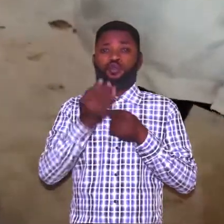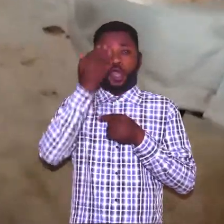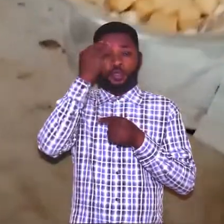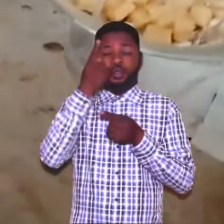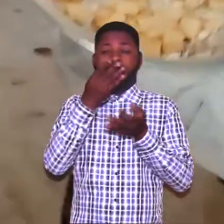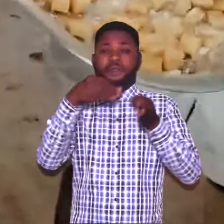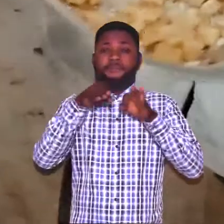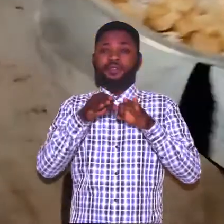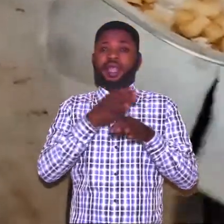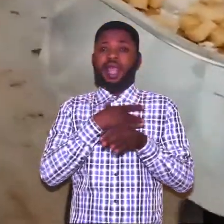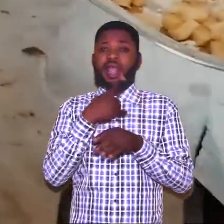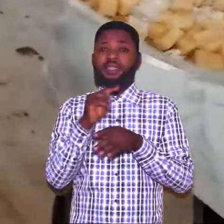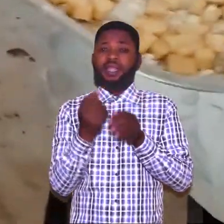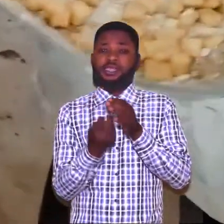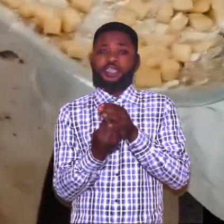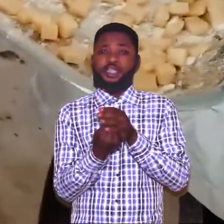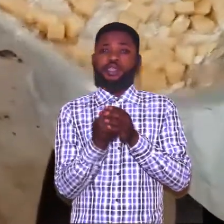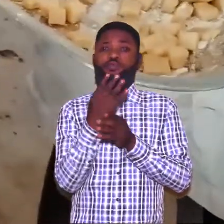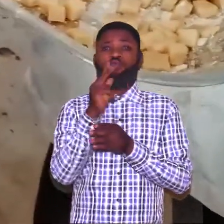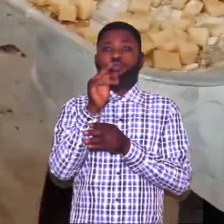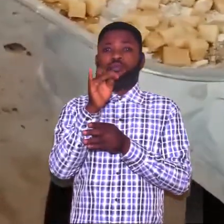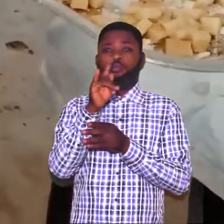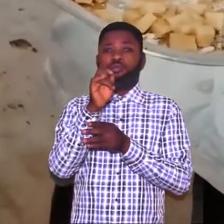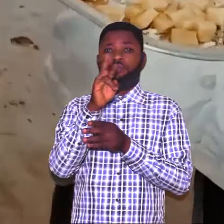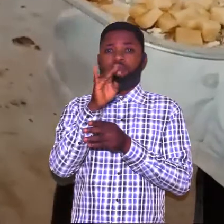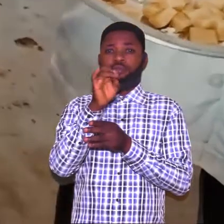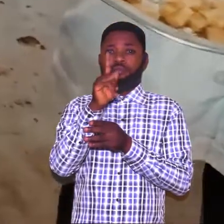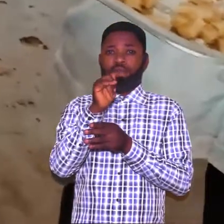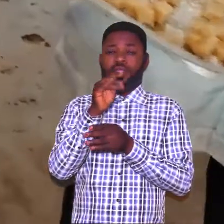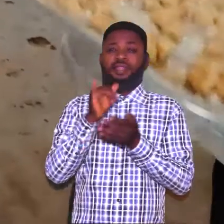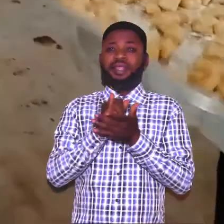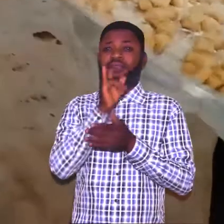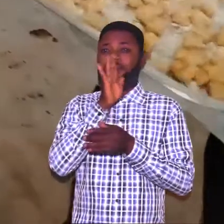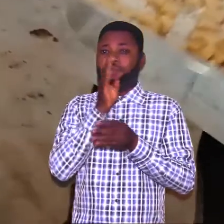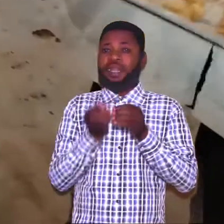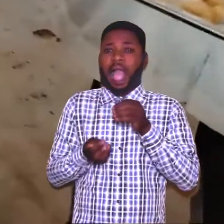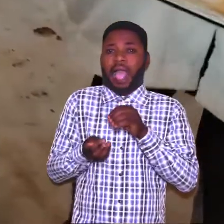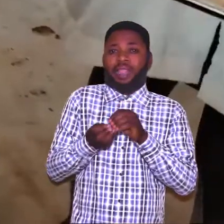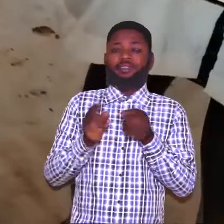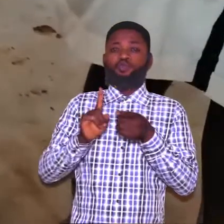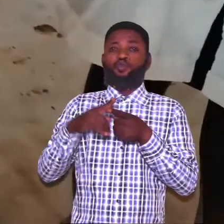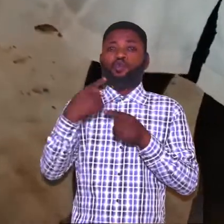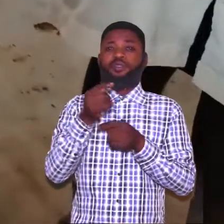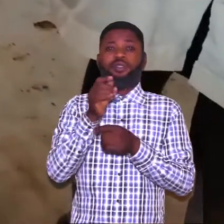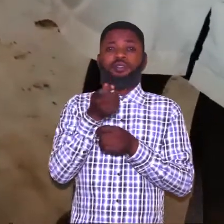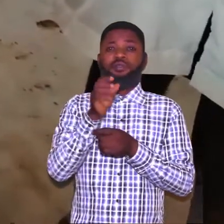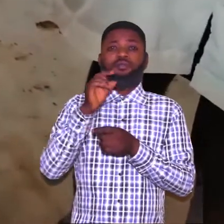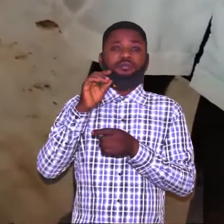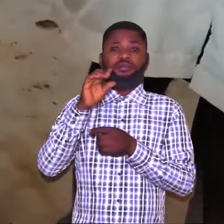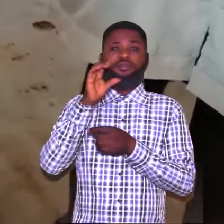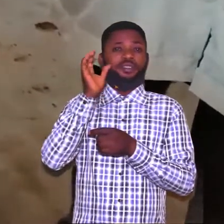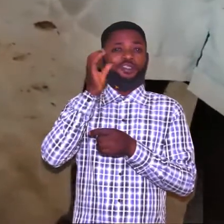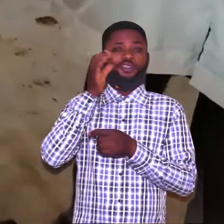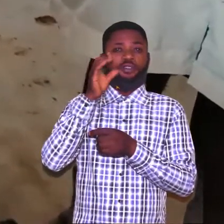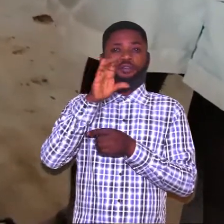the importance and the nutrients that is being attached to the changing because as